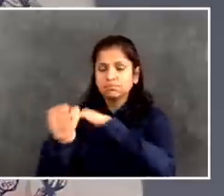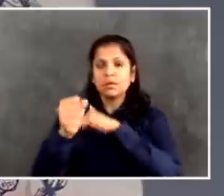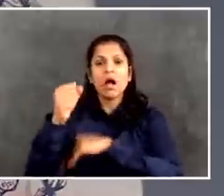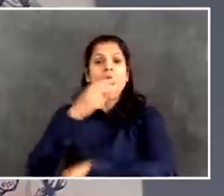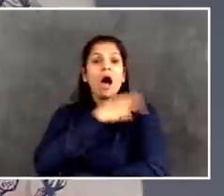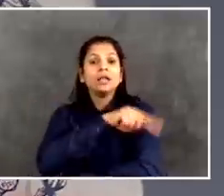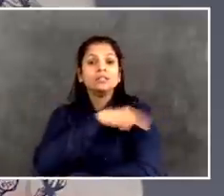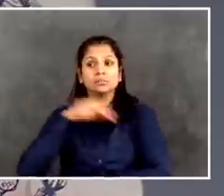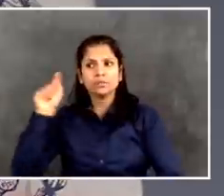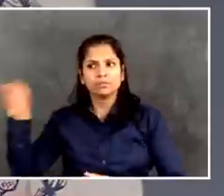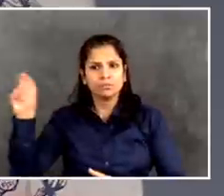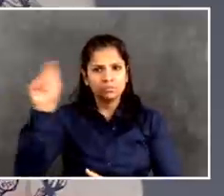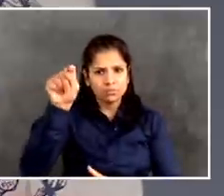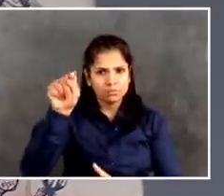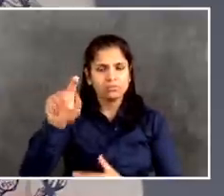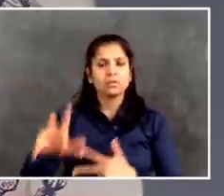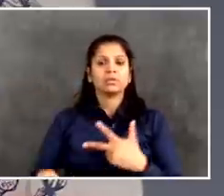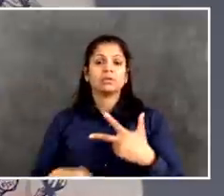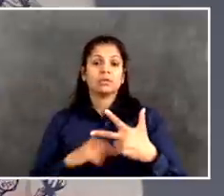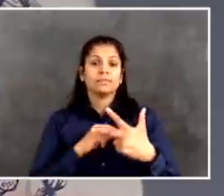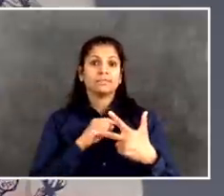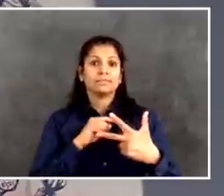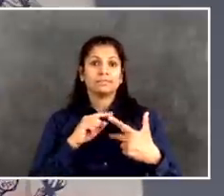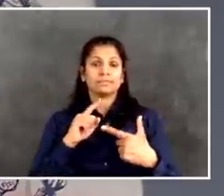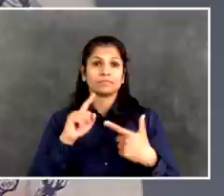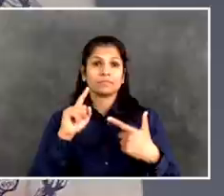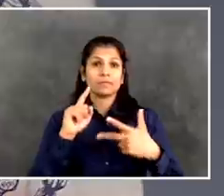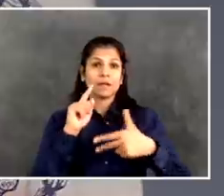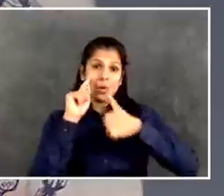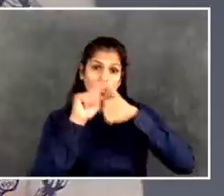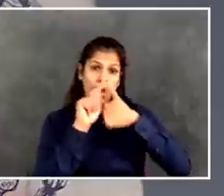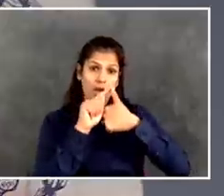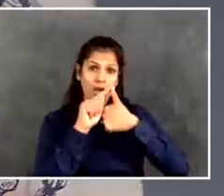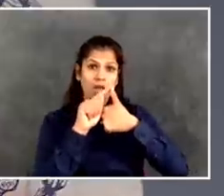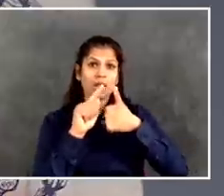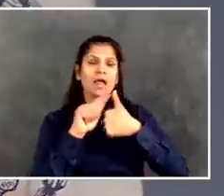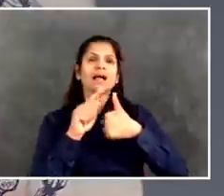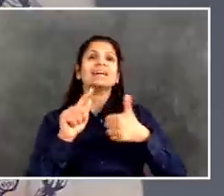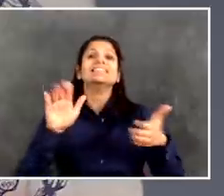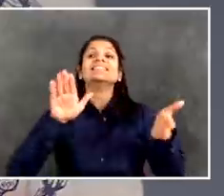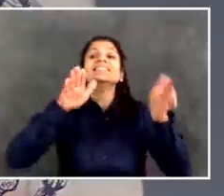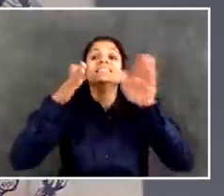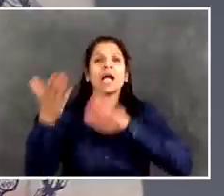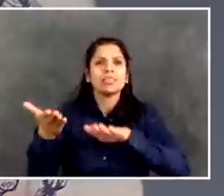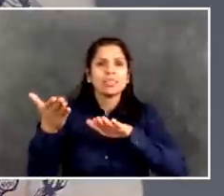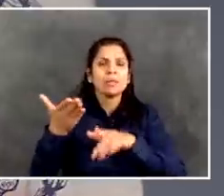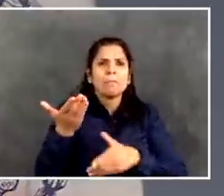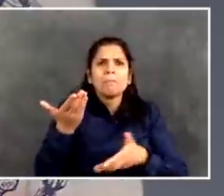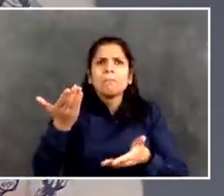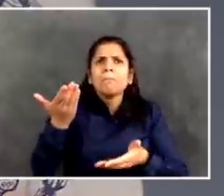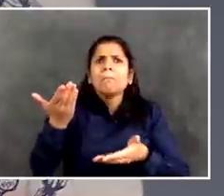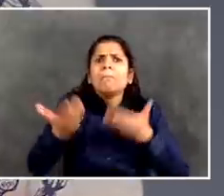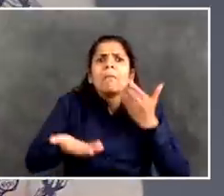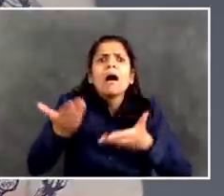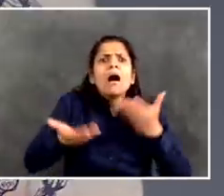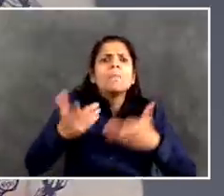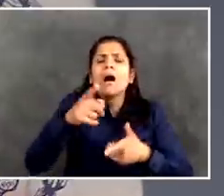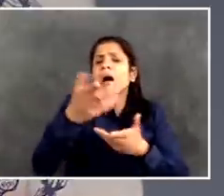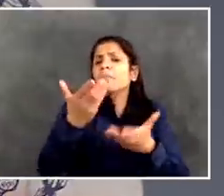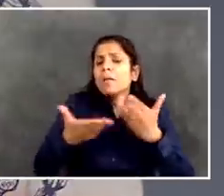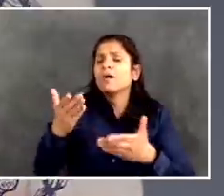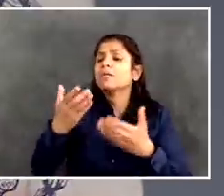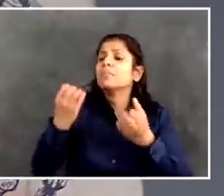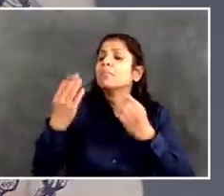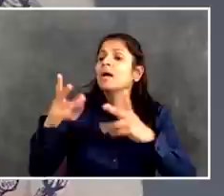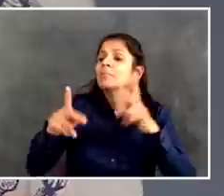In the other two cases, it appears it was, as I understand it. But what we are still trying to understand is what happened in the discharge